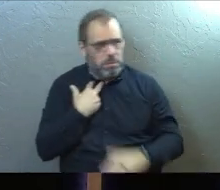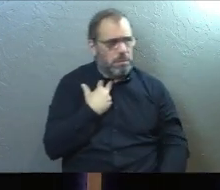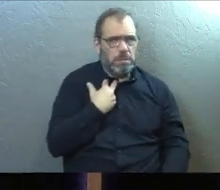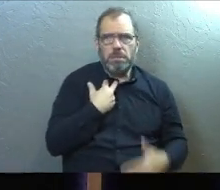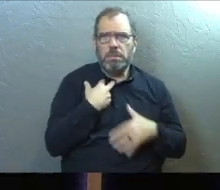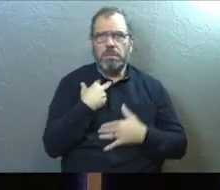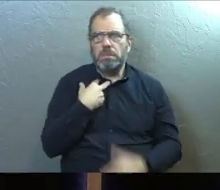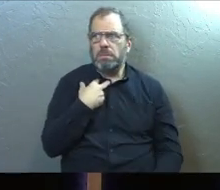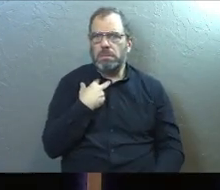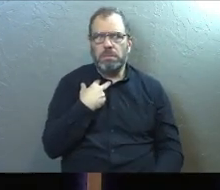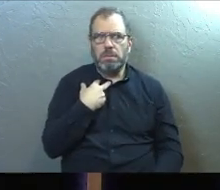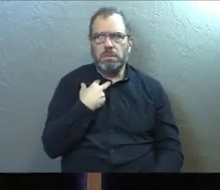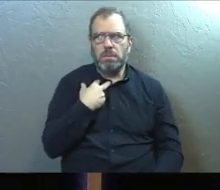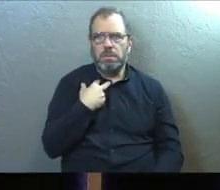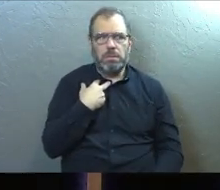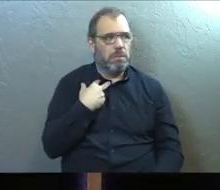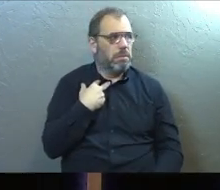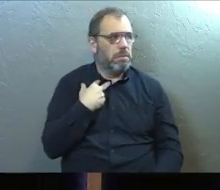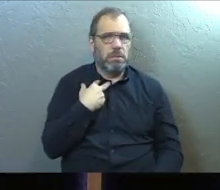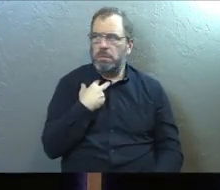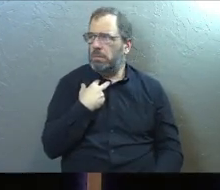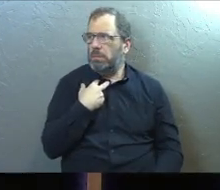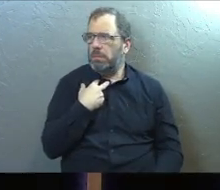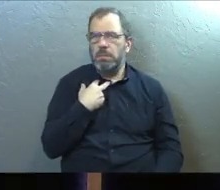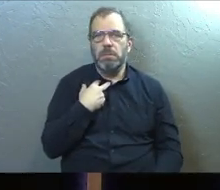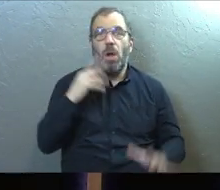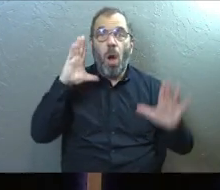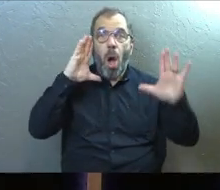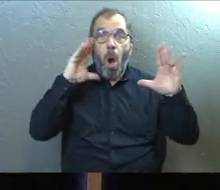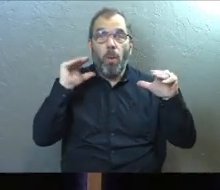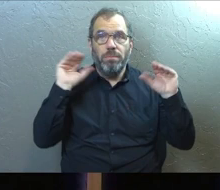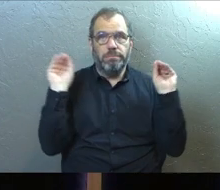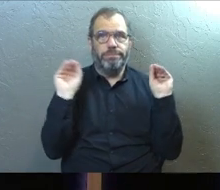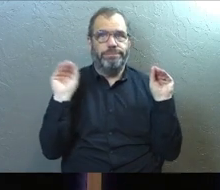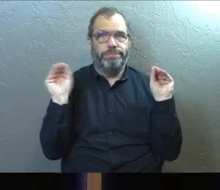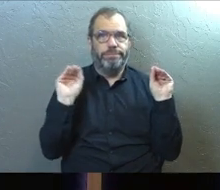stuck and there's no hope.